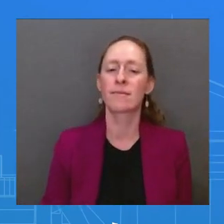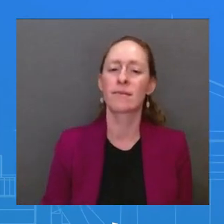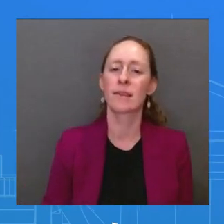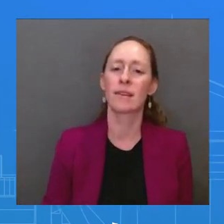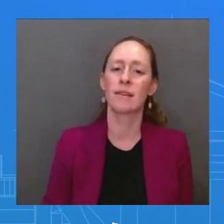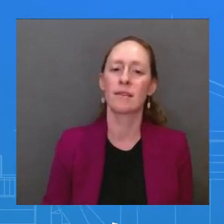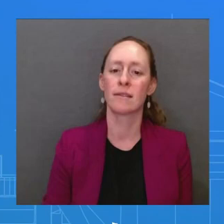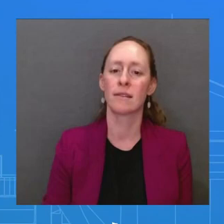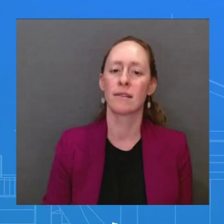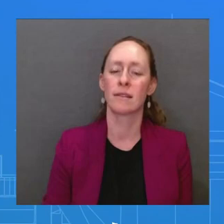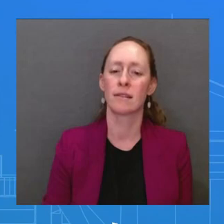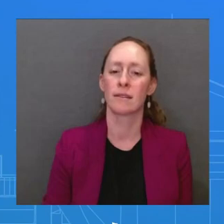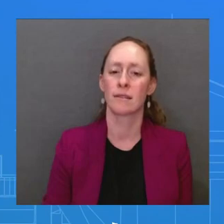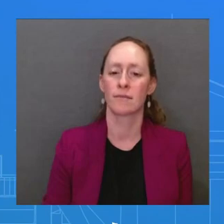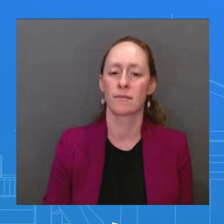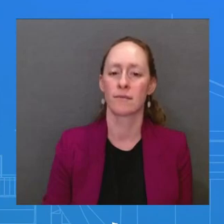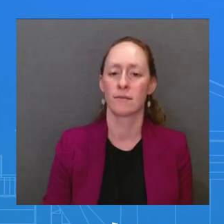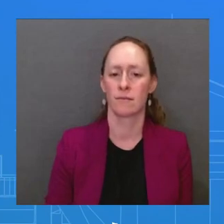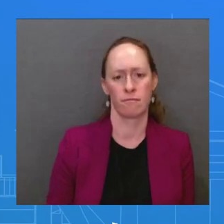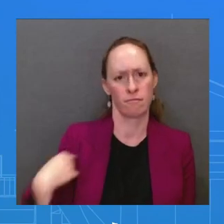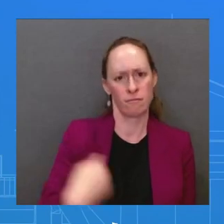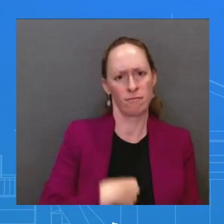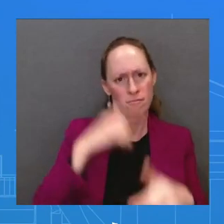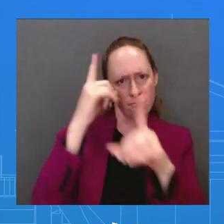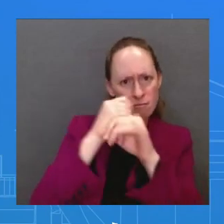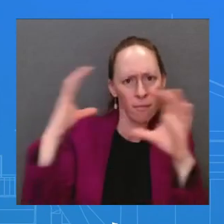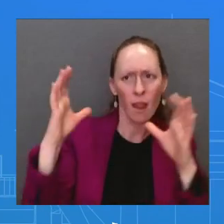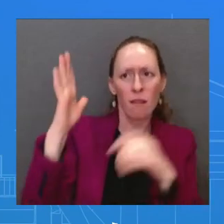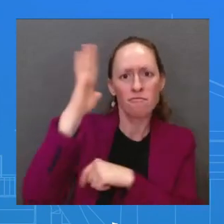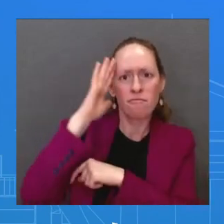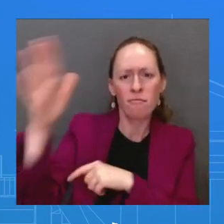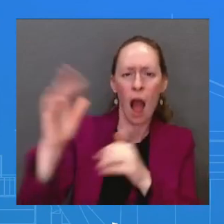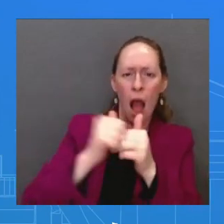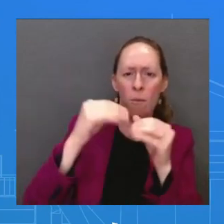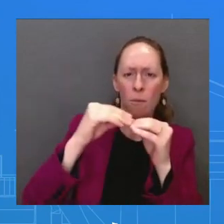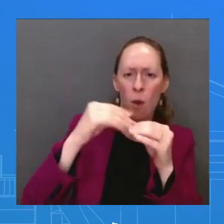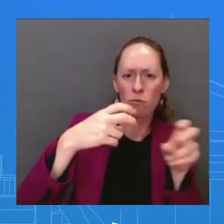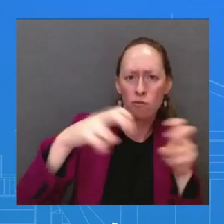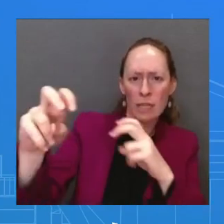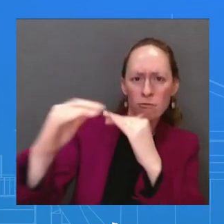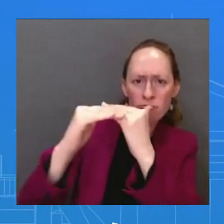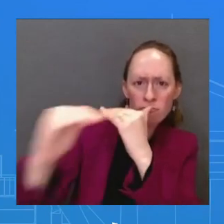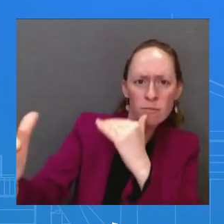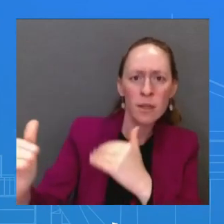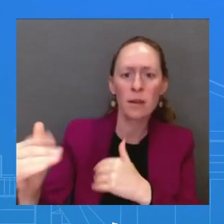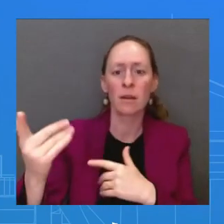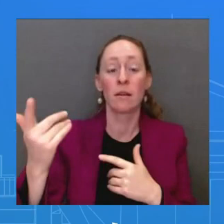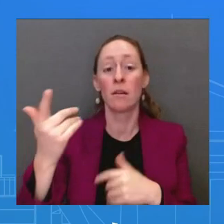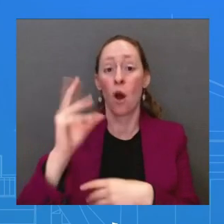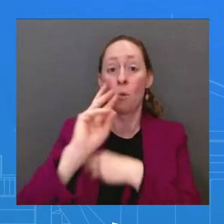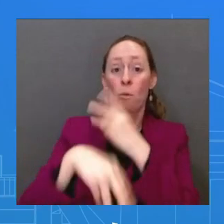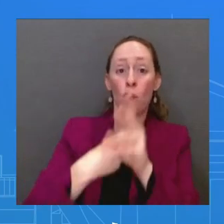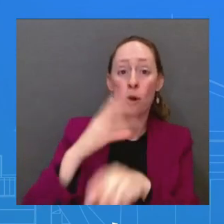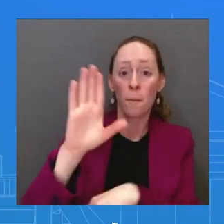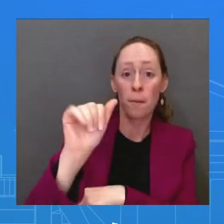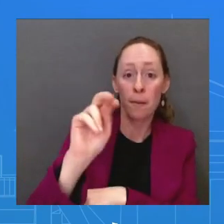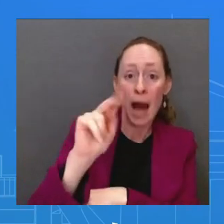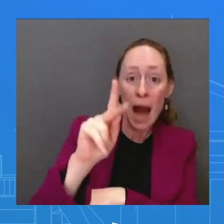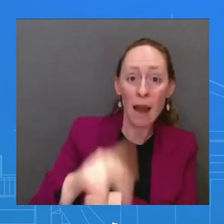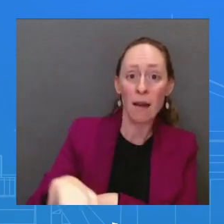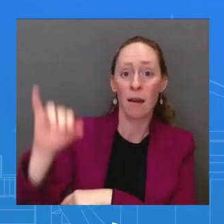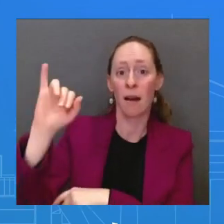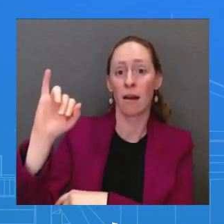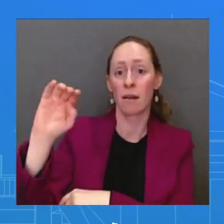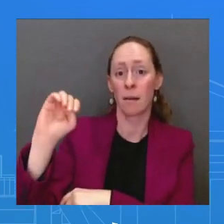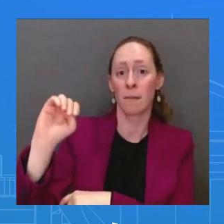multilateral development banks, especially the World Bank and the IMF. We know that these institutions are some of the most